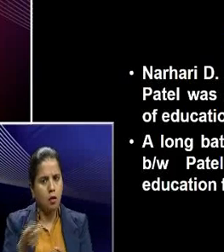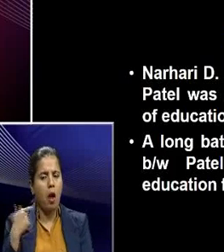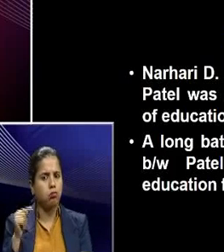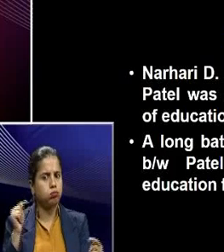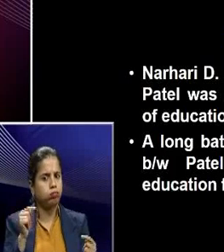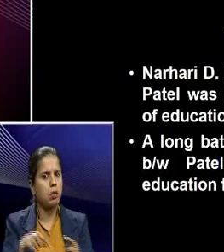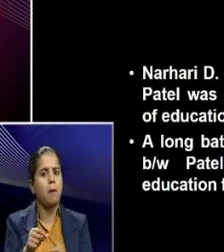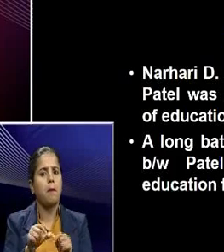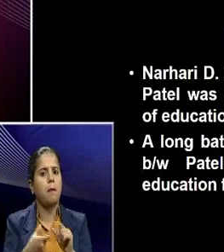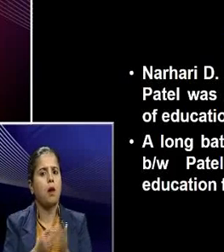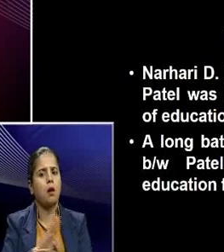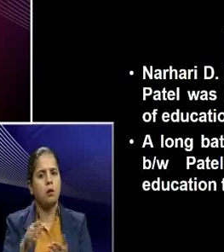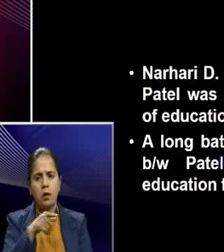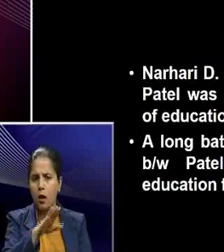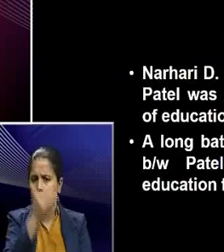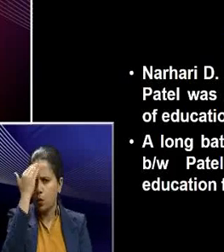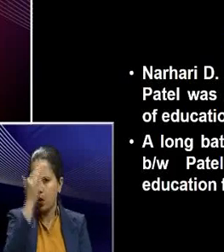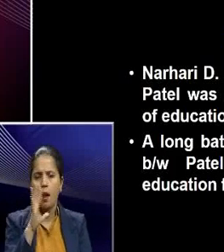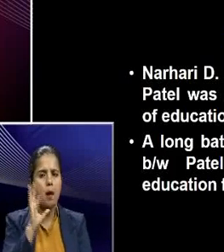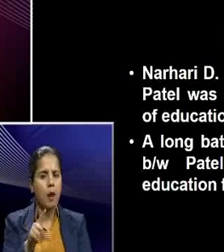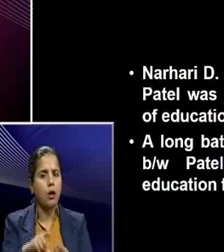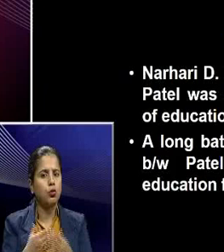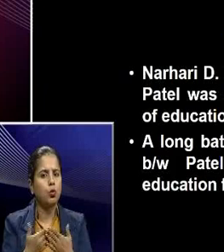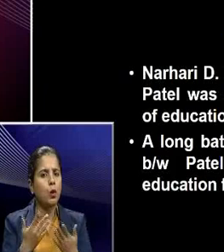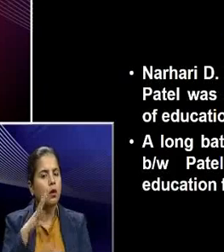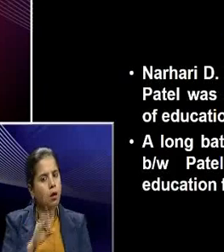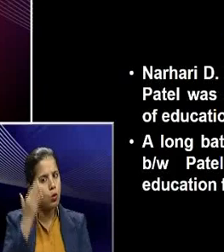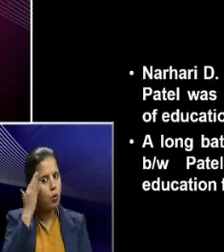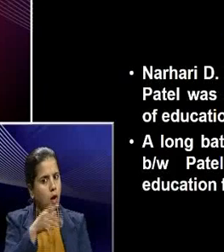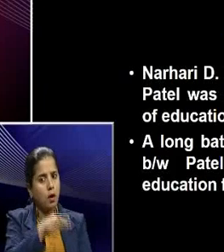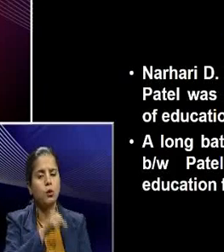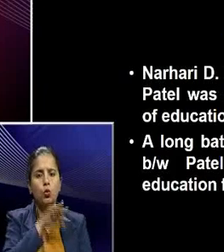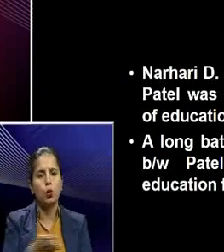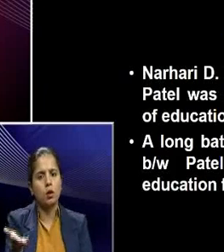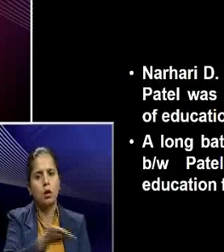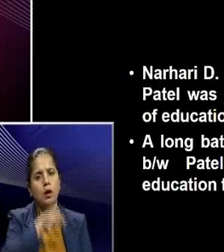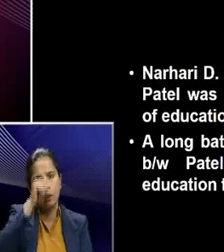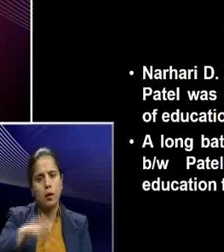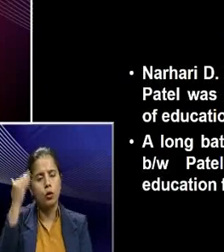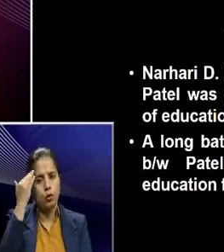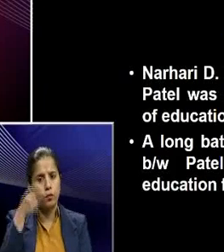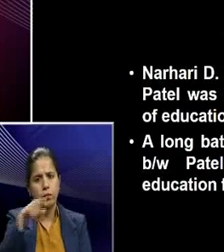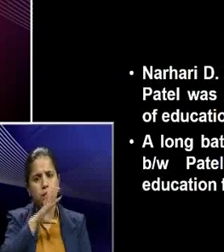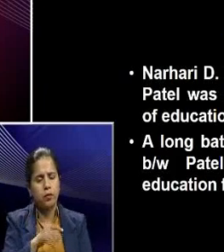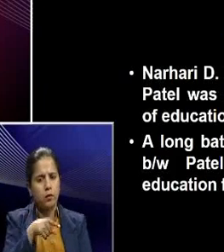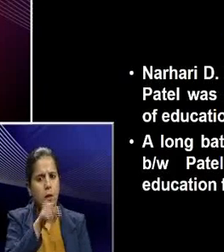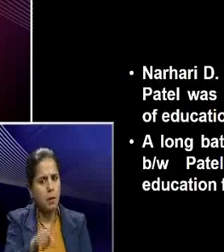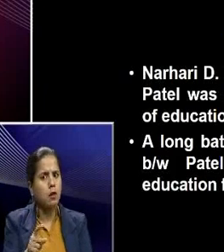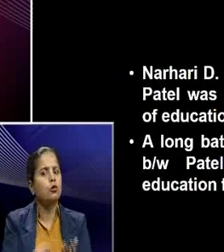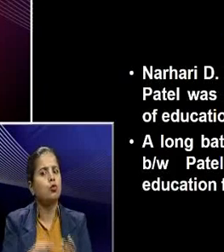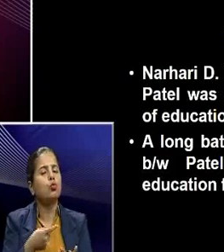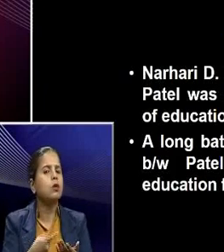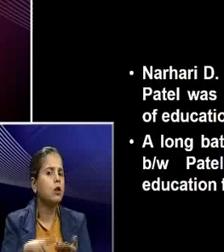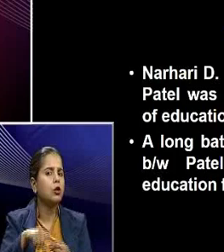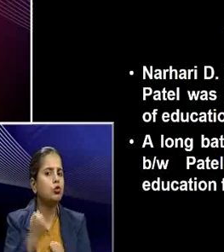Sardar Patel was well aware of the significance of education for the youth of India. And a long battle is registered in history